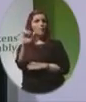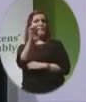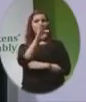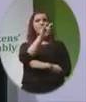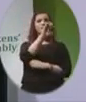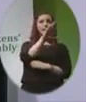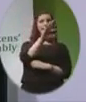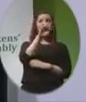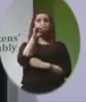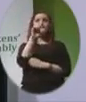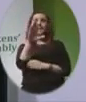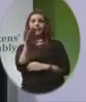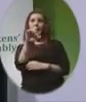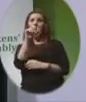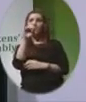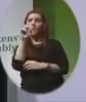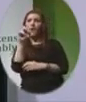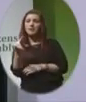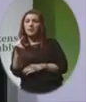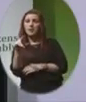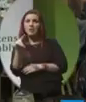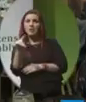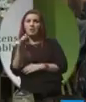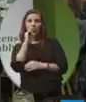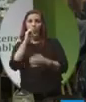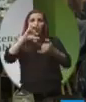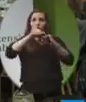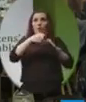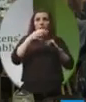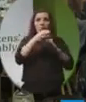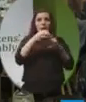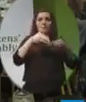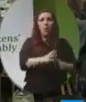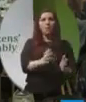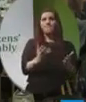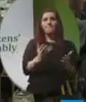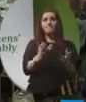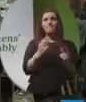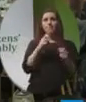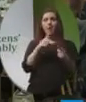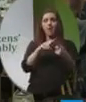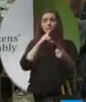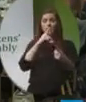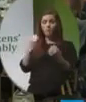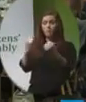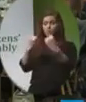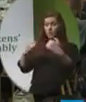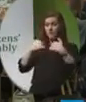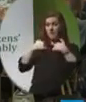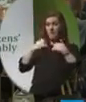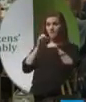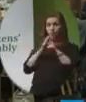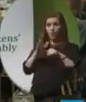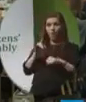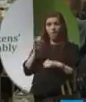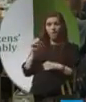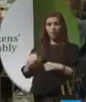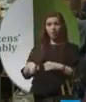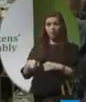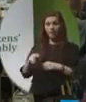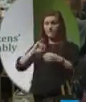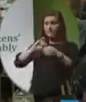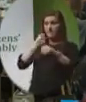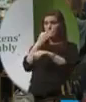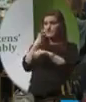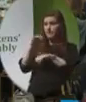with zero chance of making it to birth. Sinead says, were pressured to abort Grace and told by medical